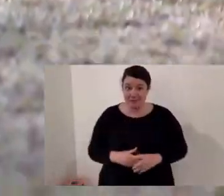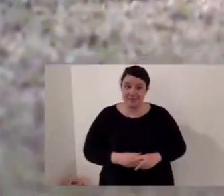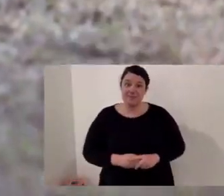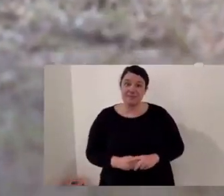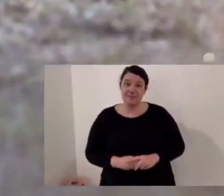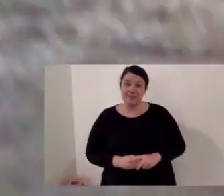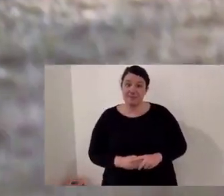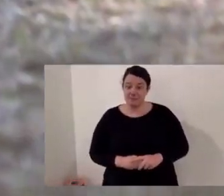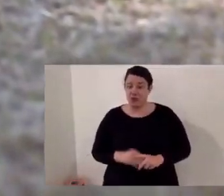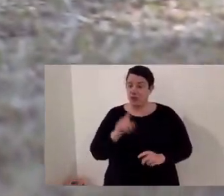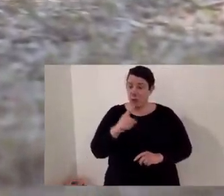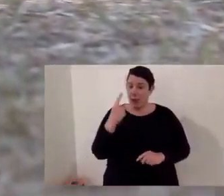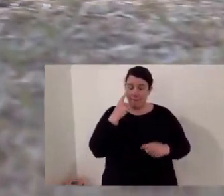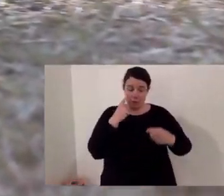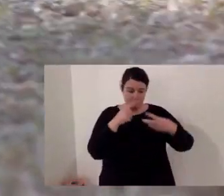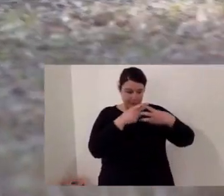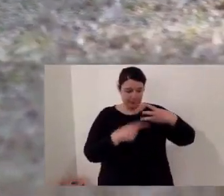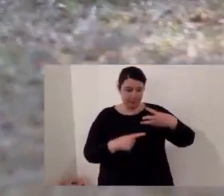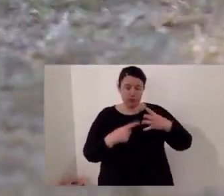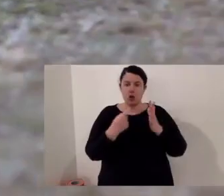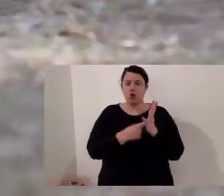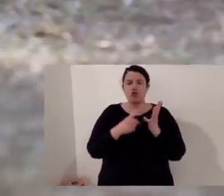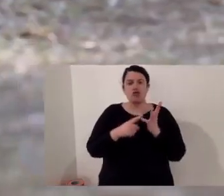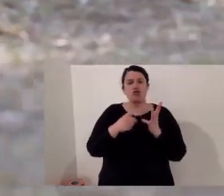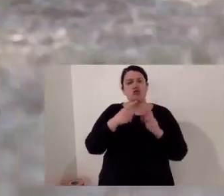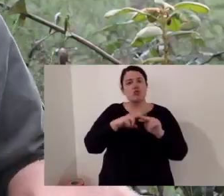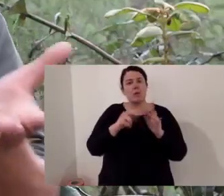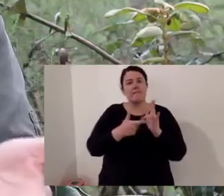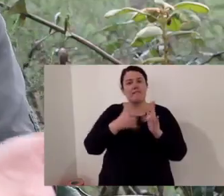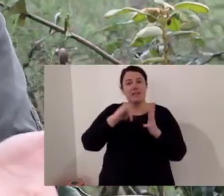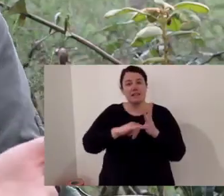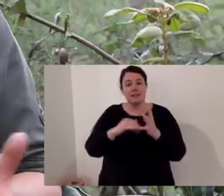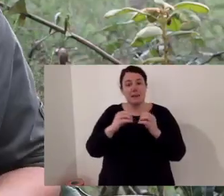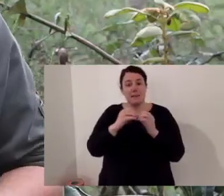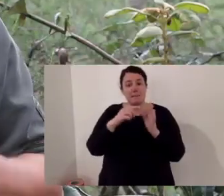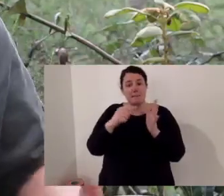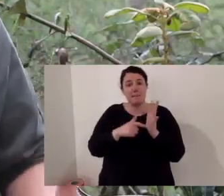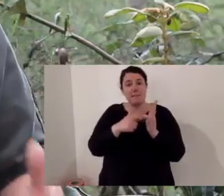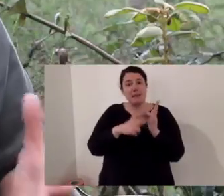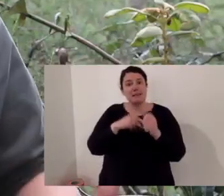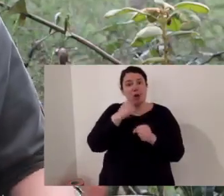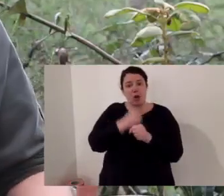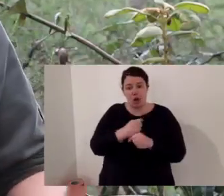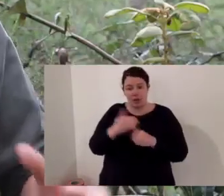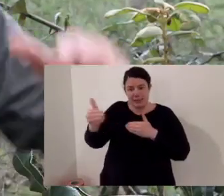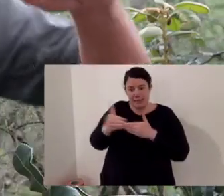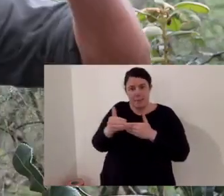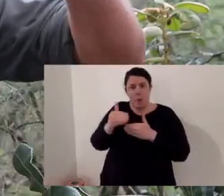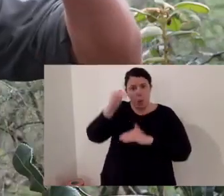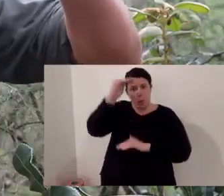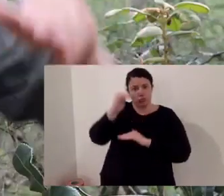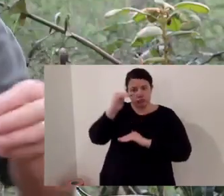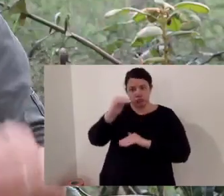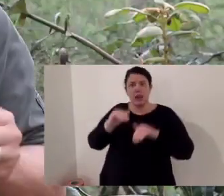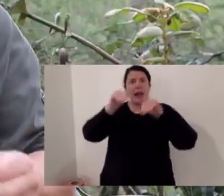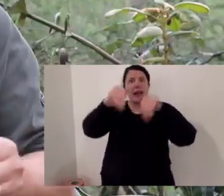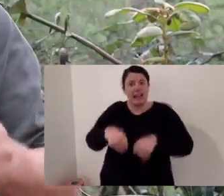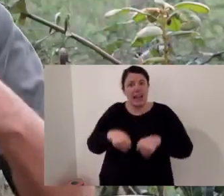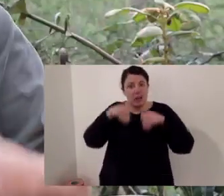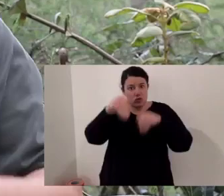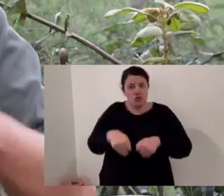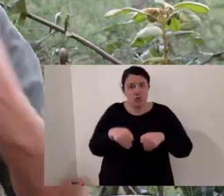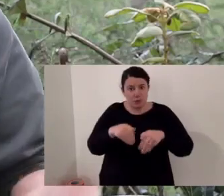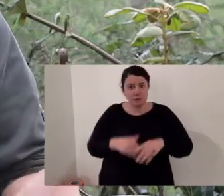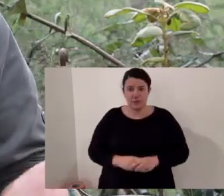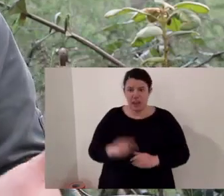look at the species and break each down. Now we have a rufous bettong. It's a small macropod, a small kangaroo and it basically